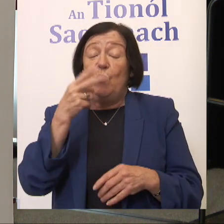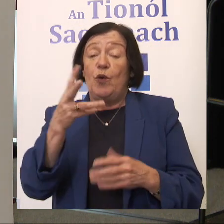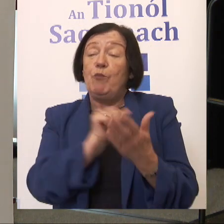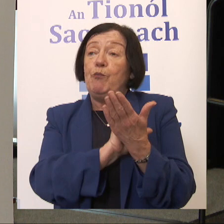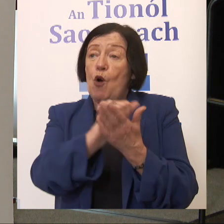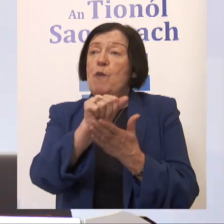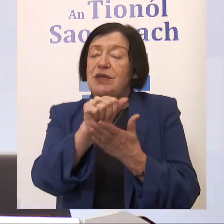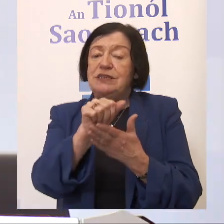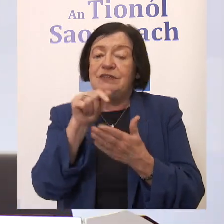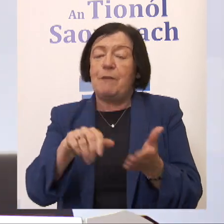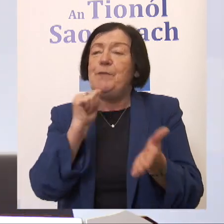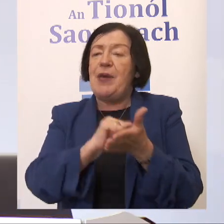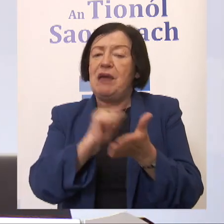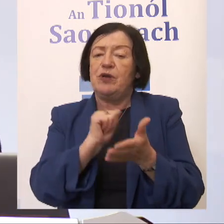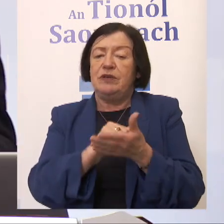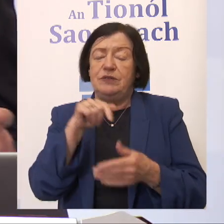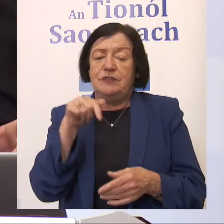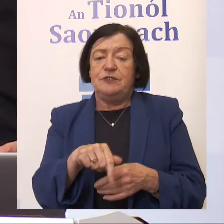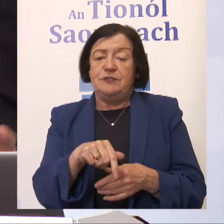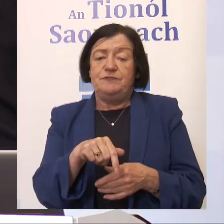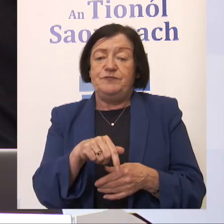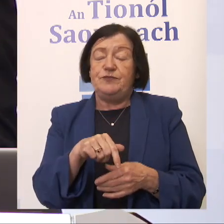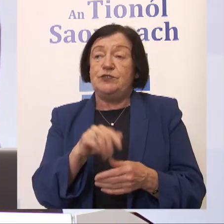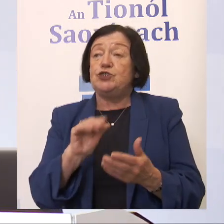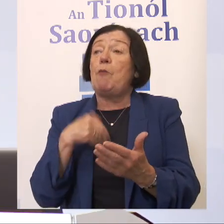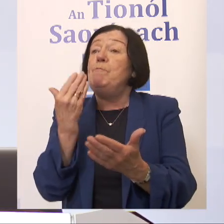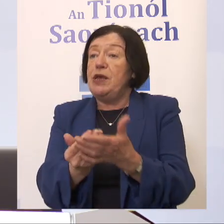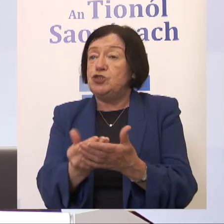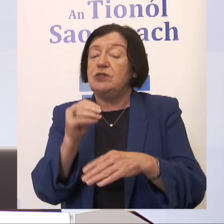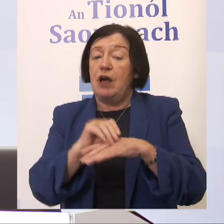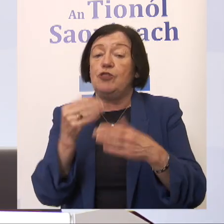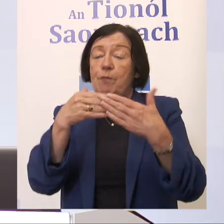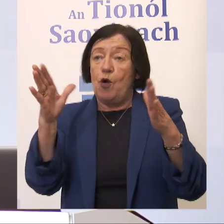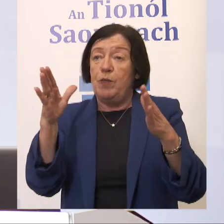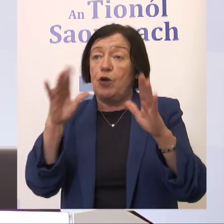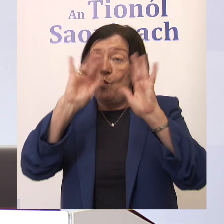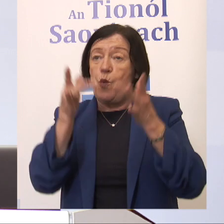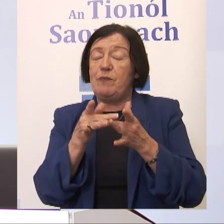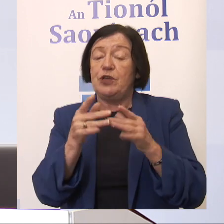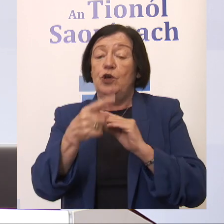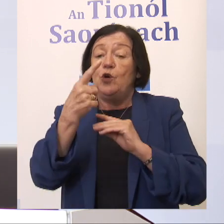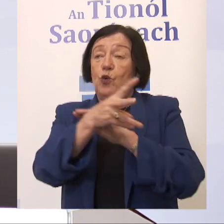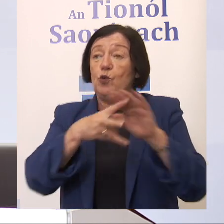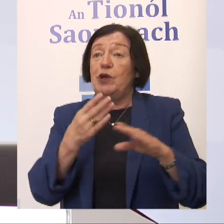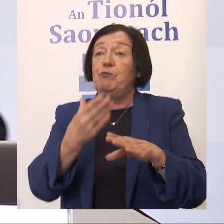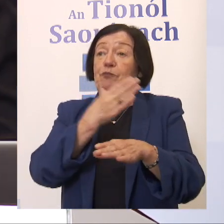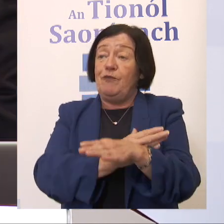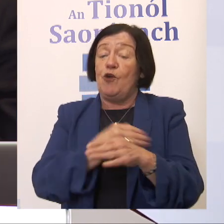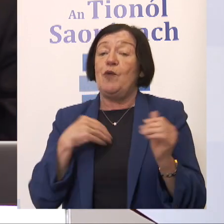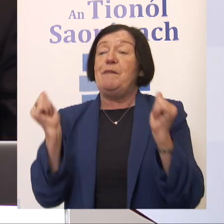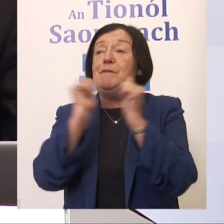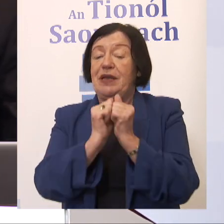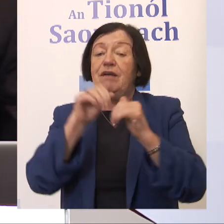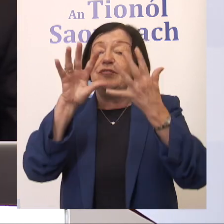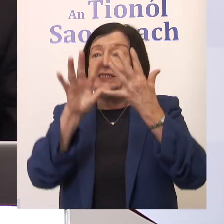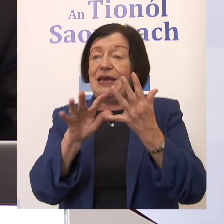paper, those submissions on the public website the week before we convene on